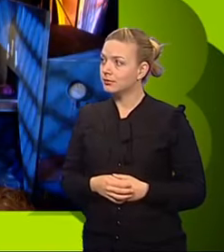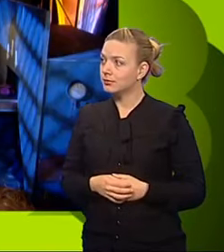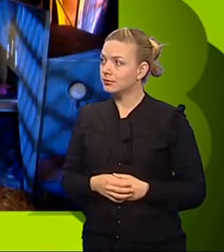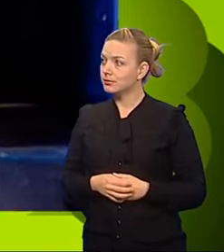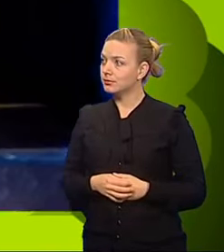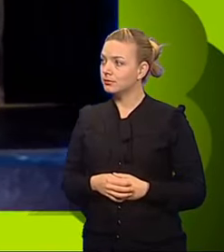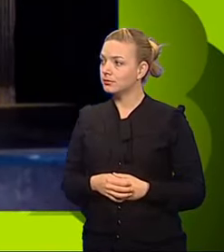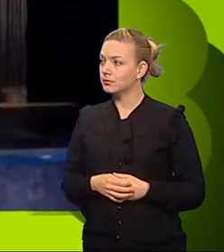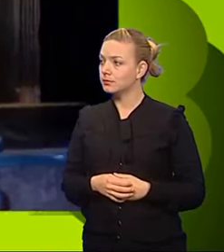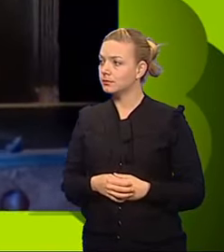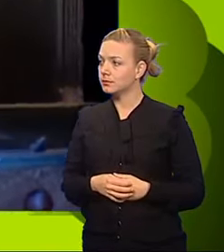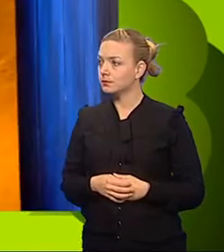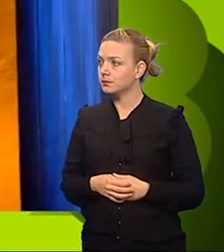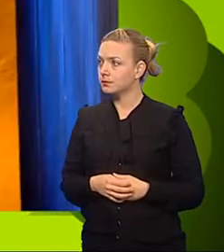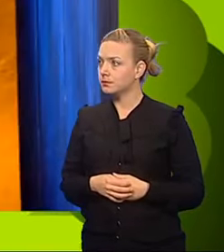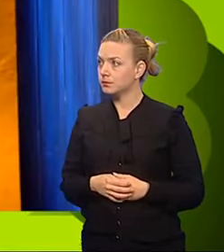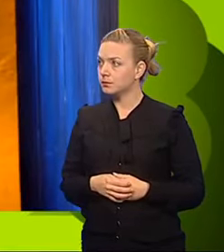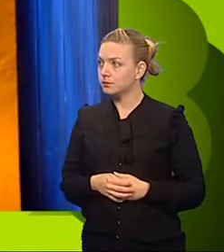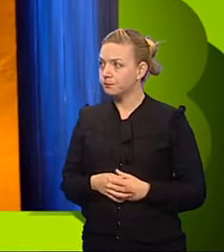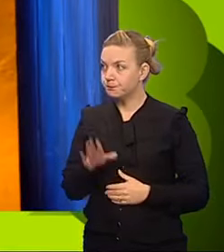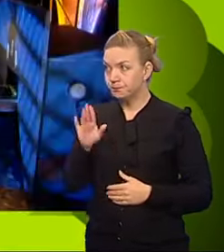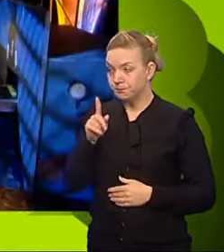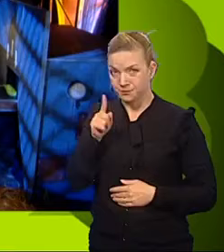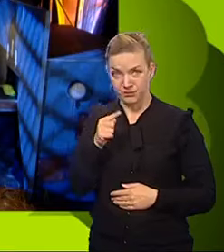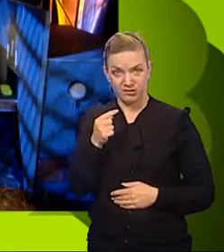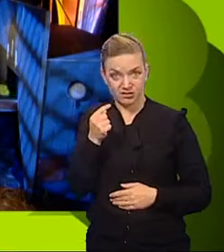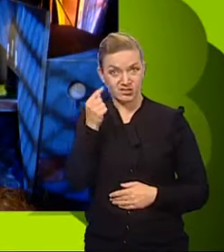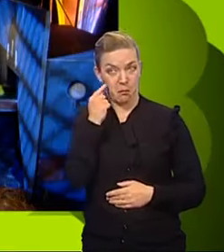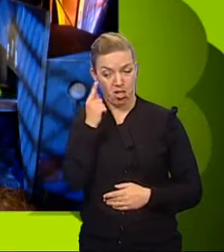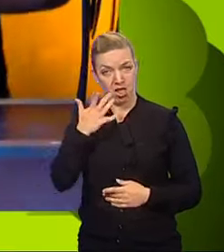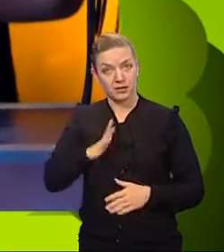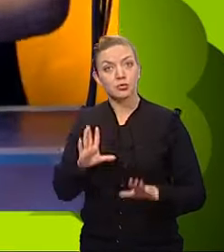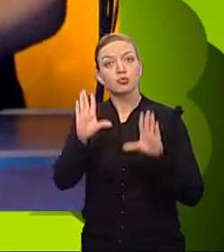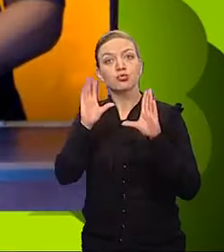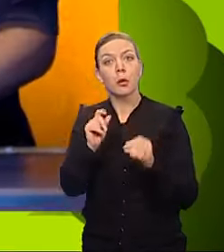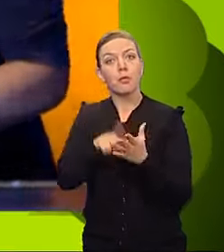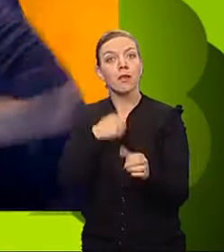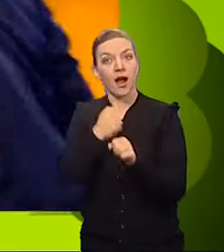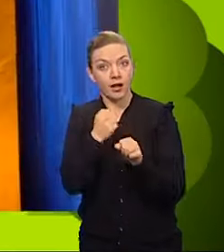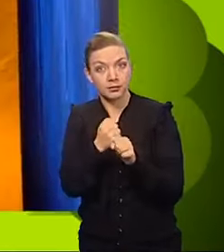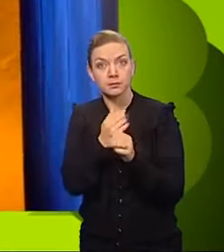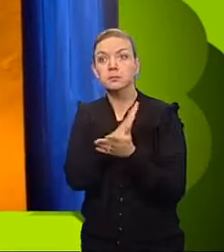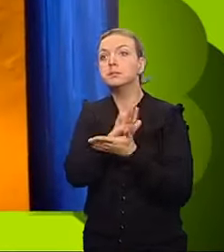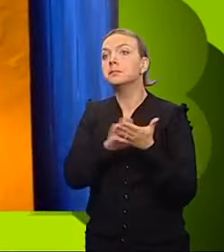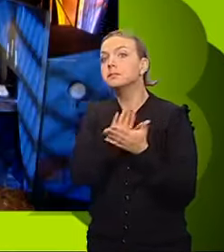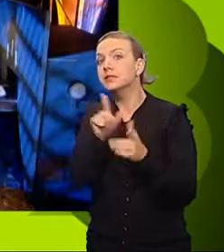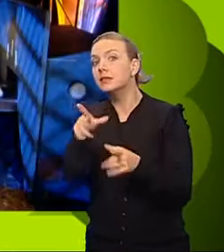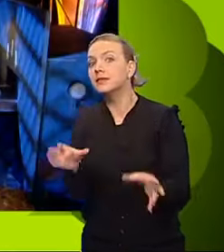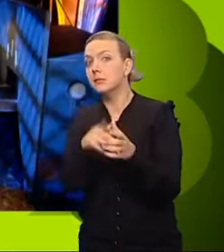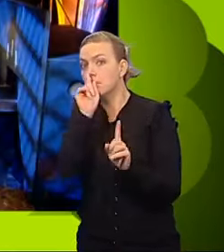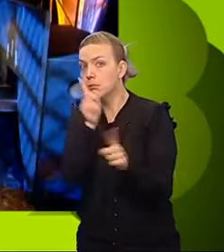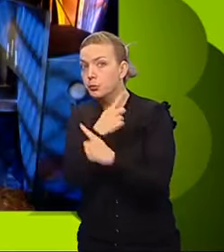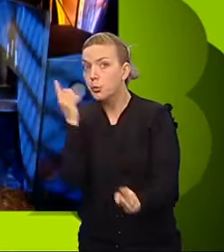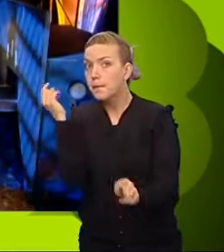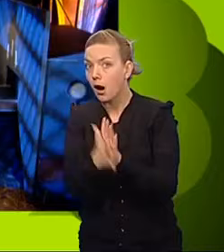Elliot, the key to this game is simple. If you stop the eggs getting through, the team cannot pass. Think about what you're gonna do.